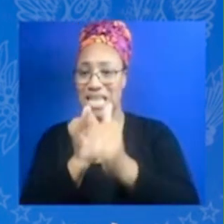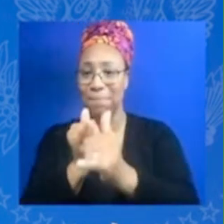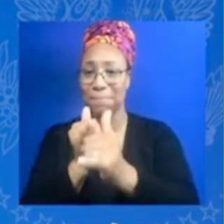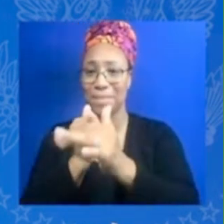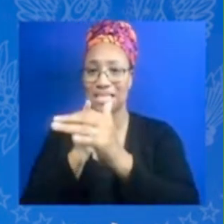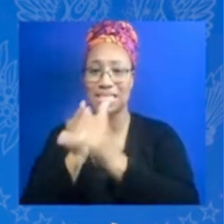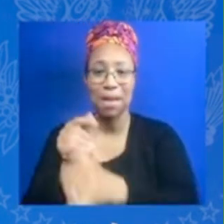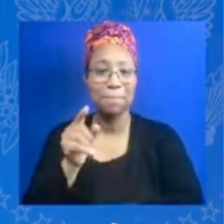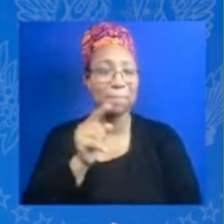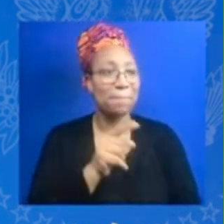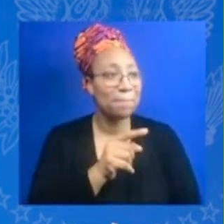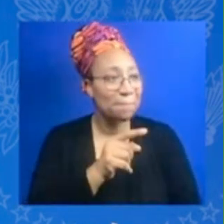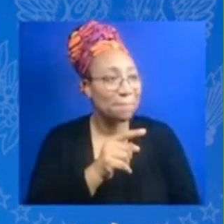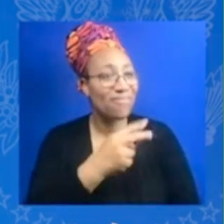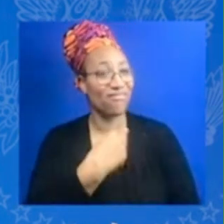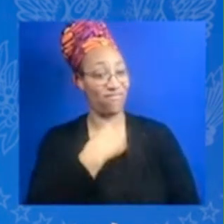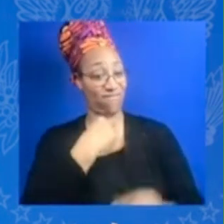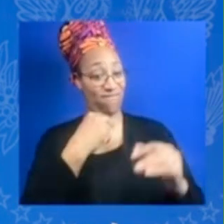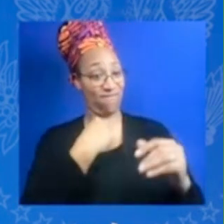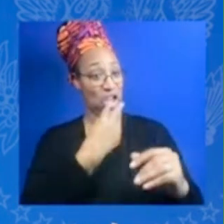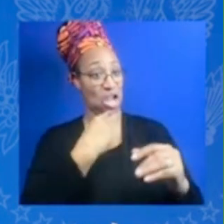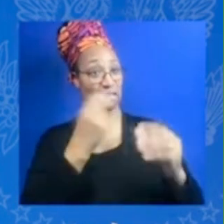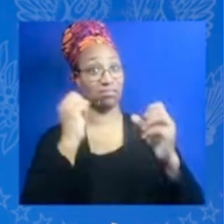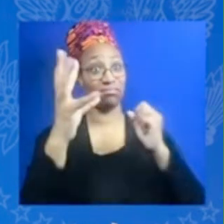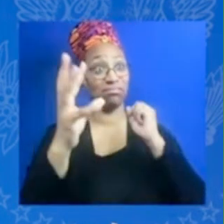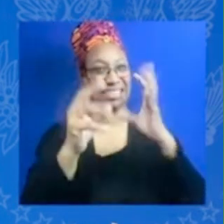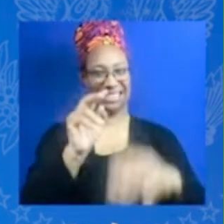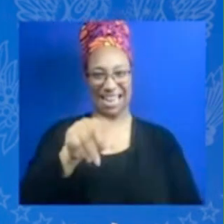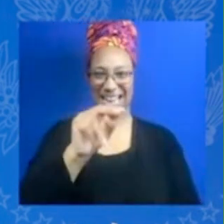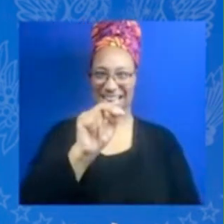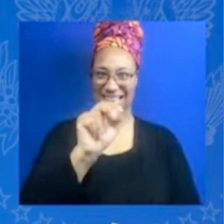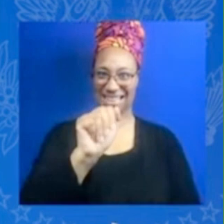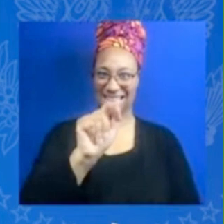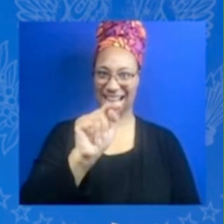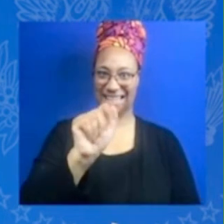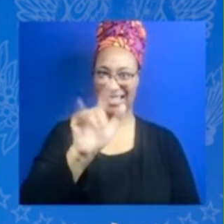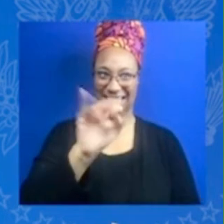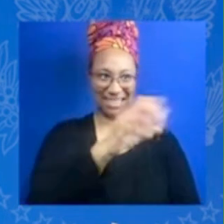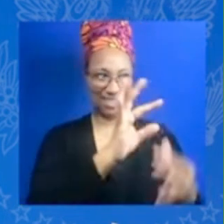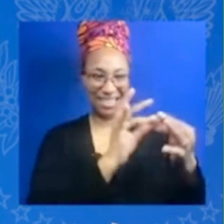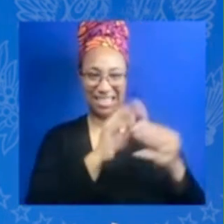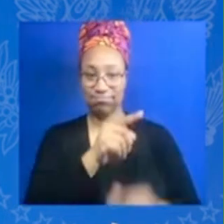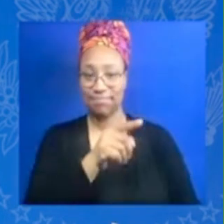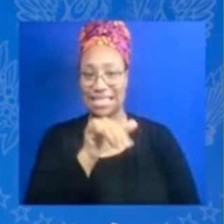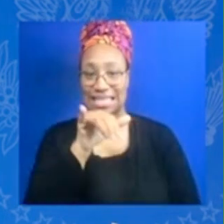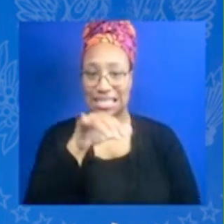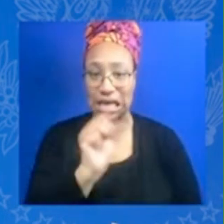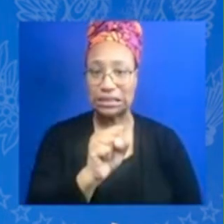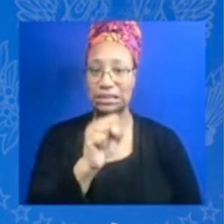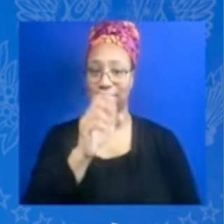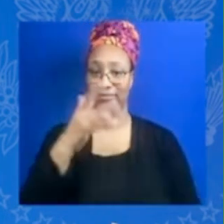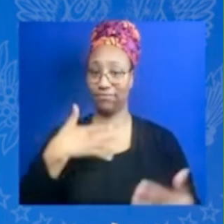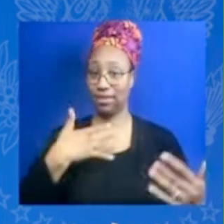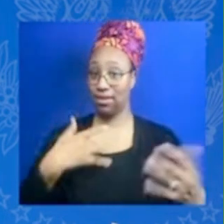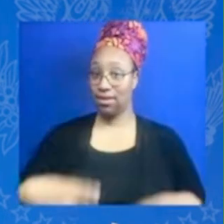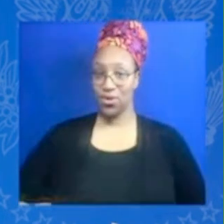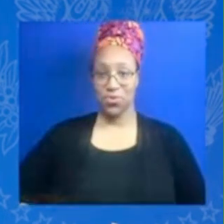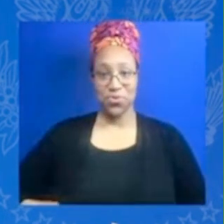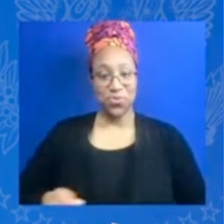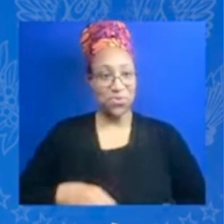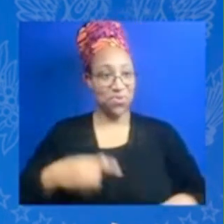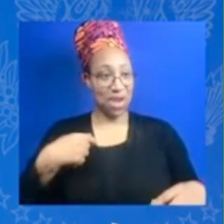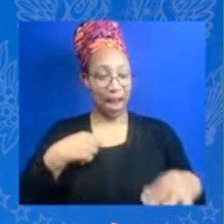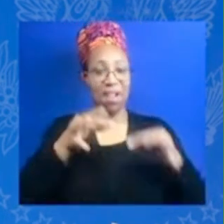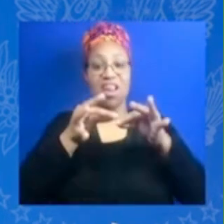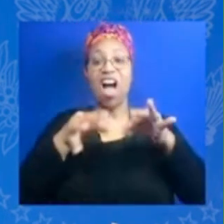fully equipped i'm enough and and i think that that's really important for